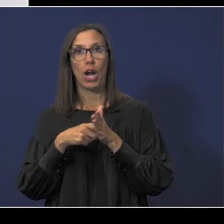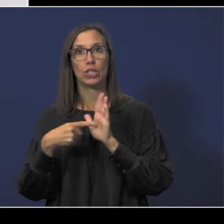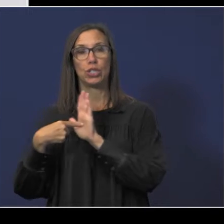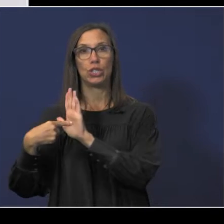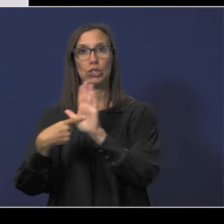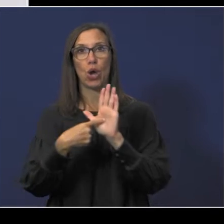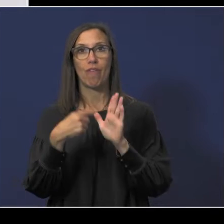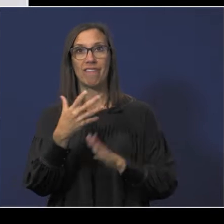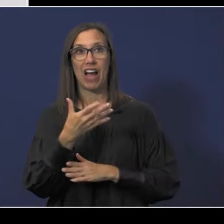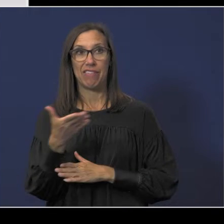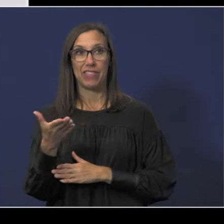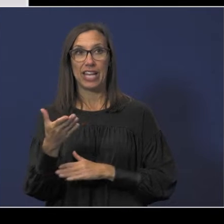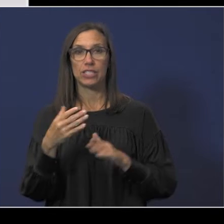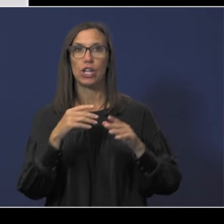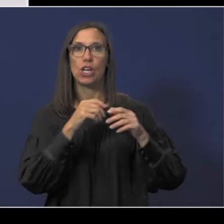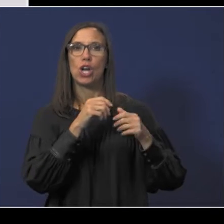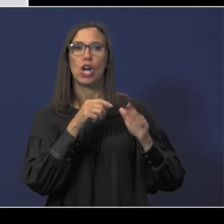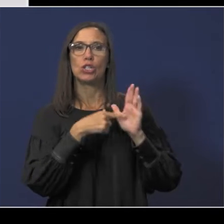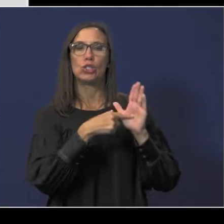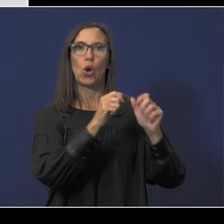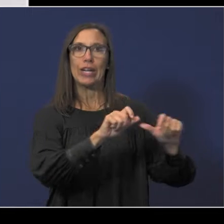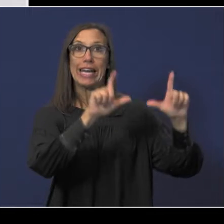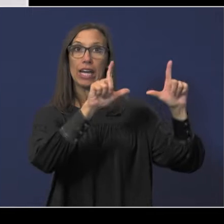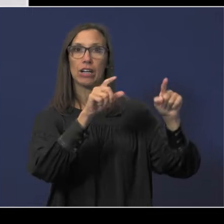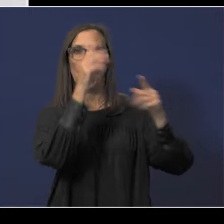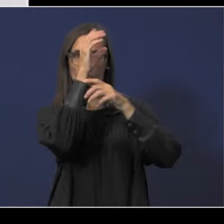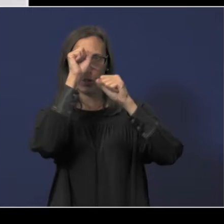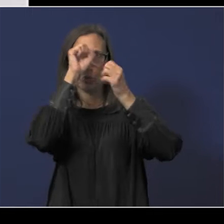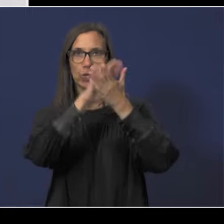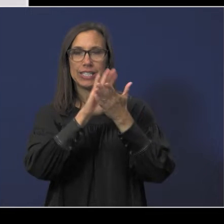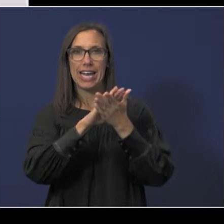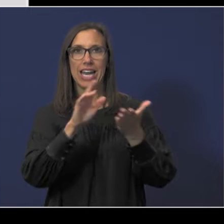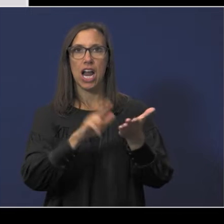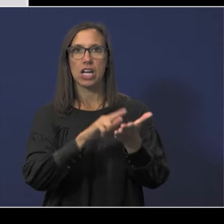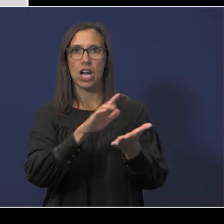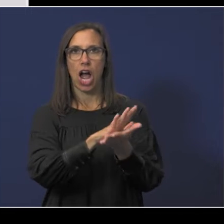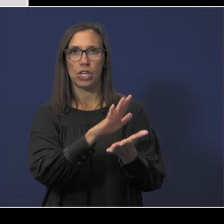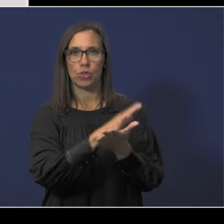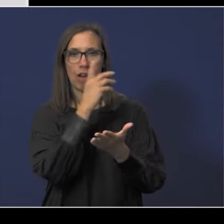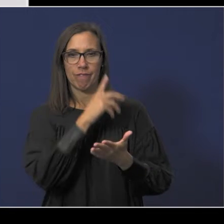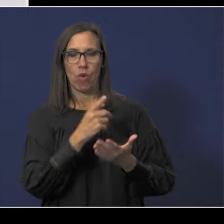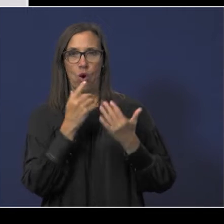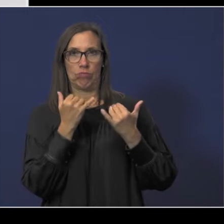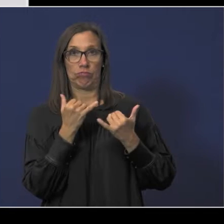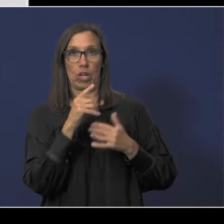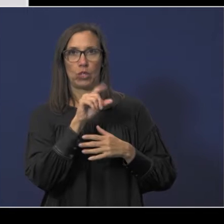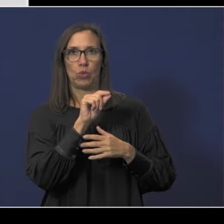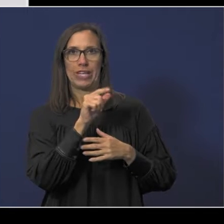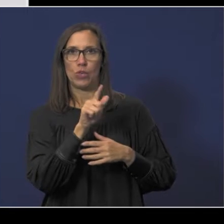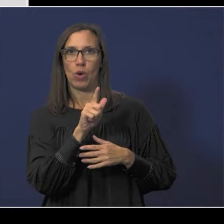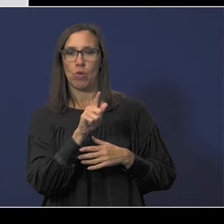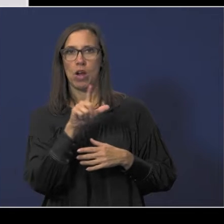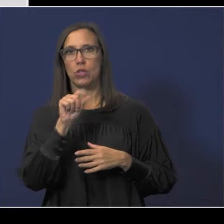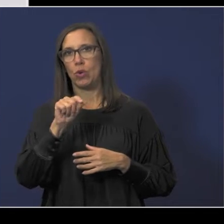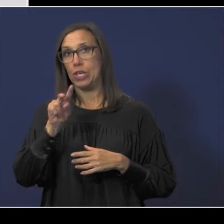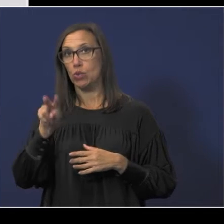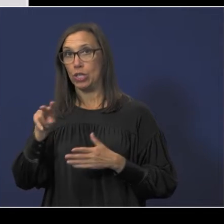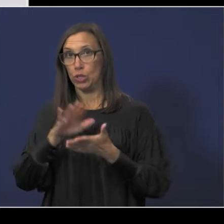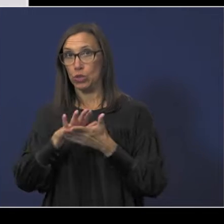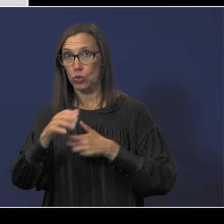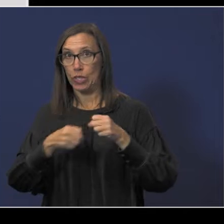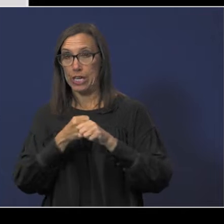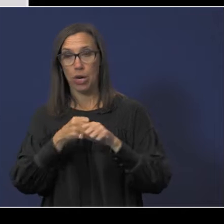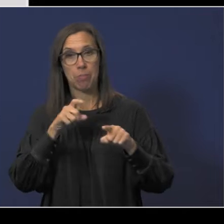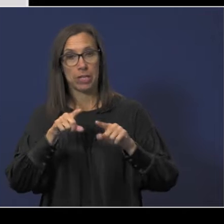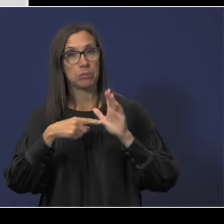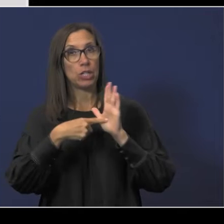the five items listed on the slide. The superintendent's contract for the current 2021-2022 fiscal year has to either